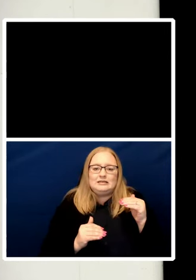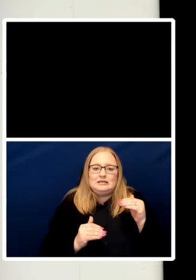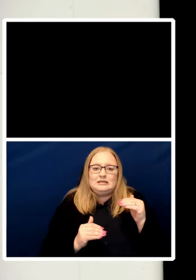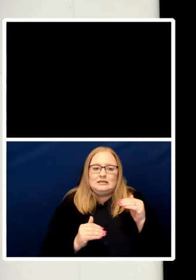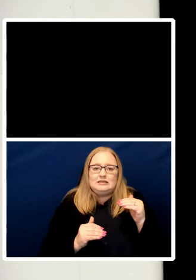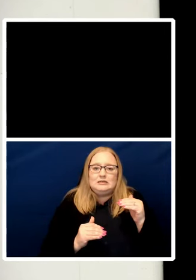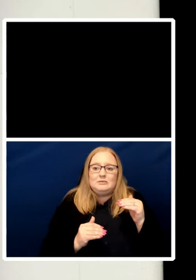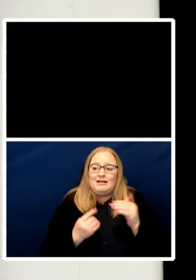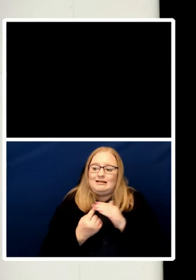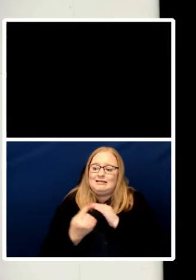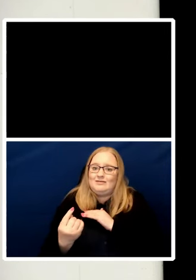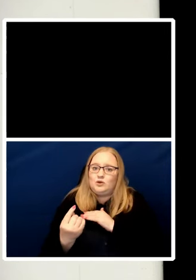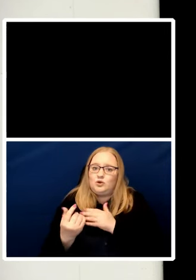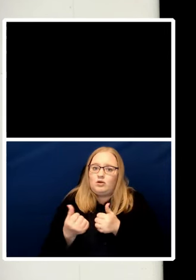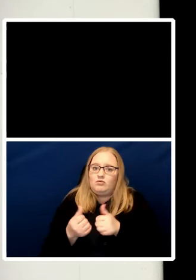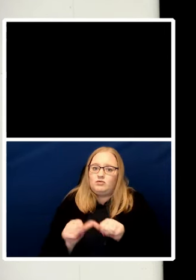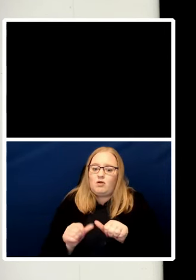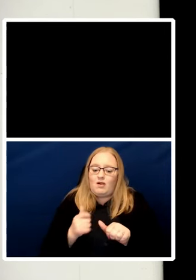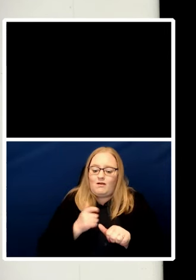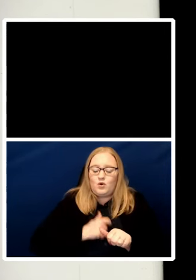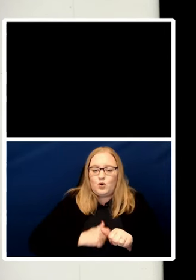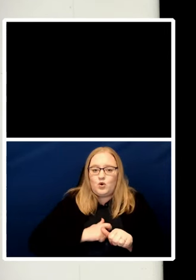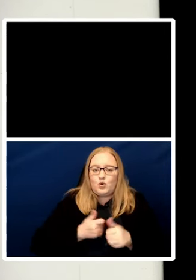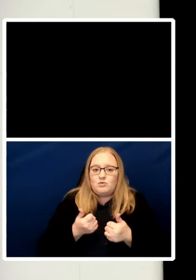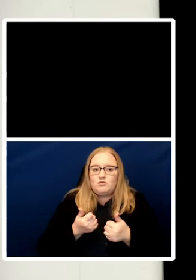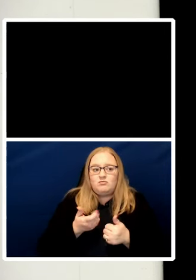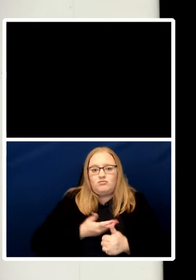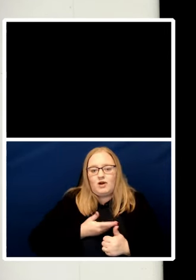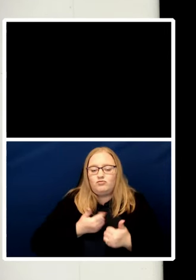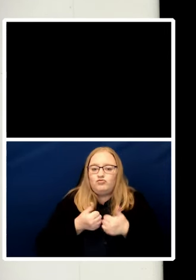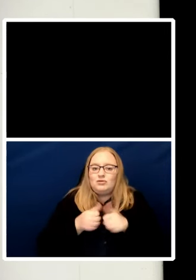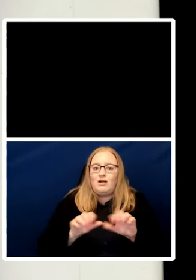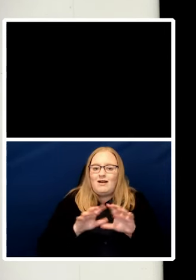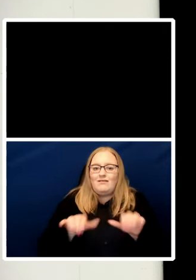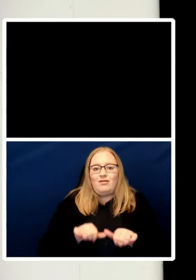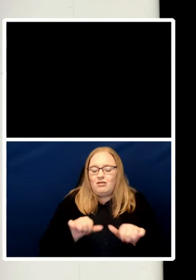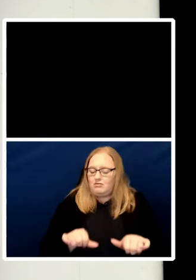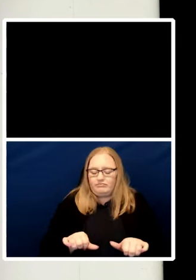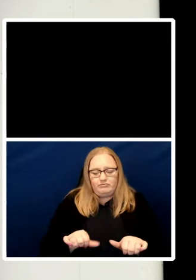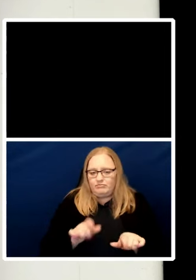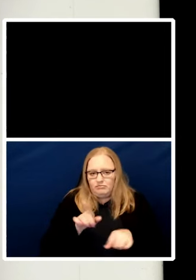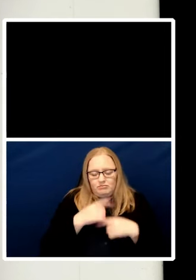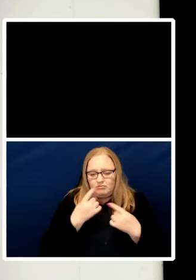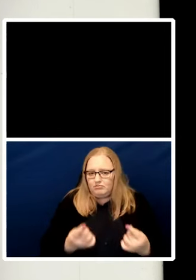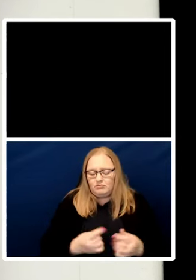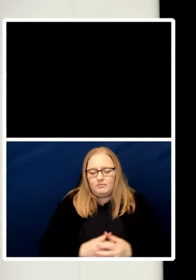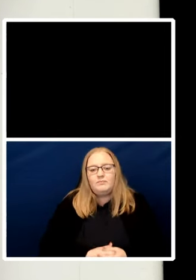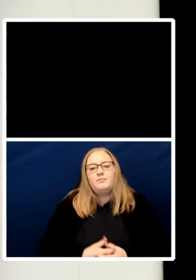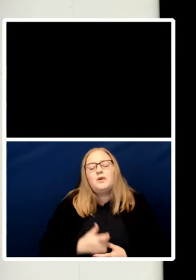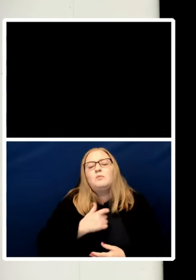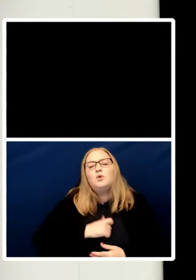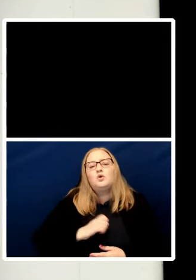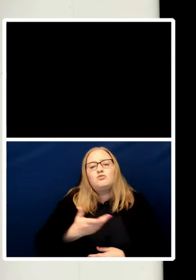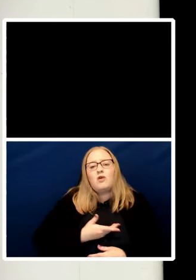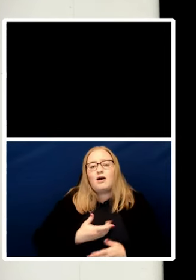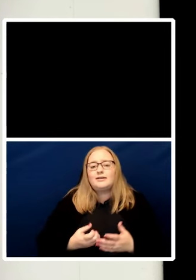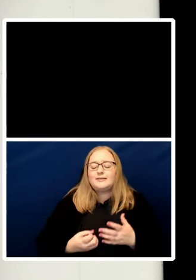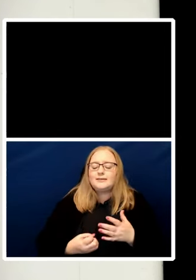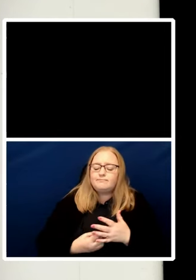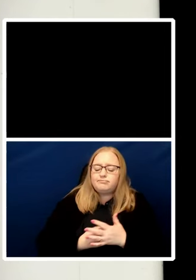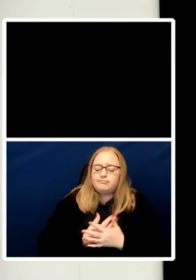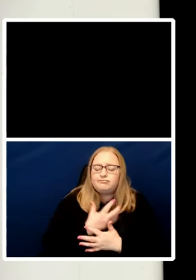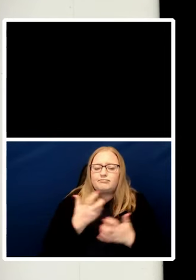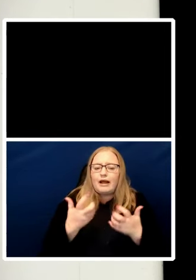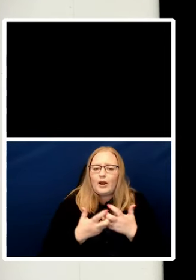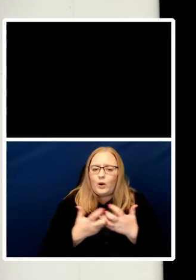Human rights evolved from the ethical, moral, and political frameworks of individuals and